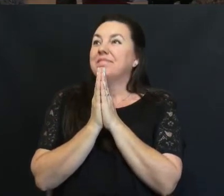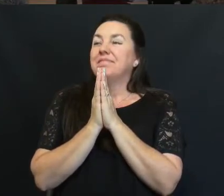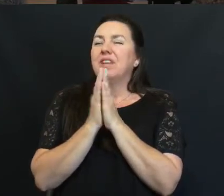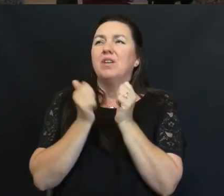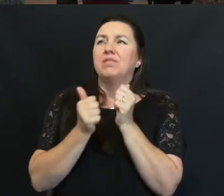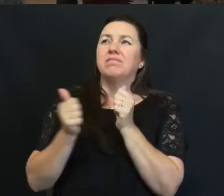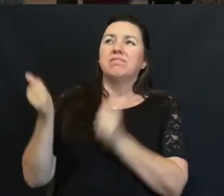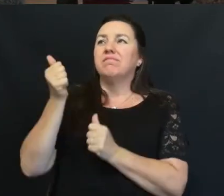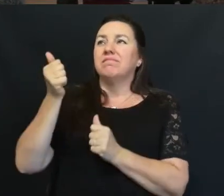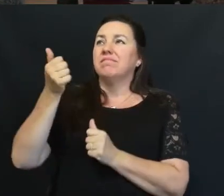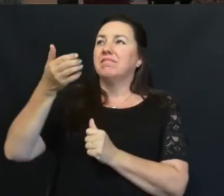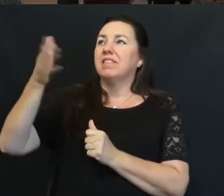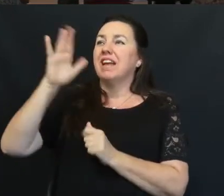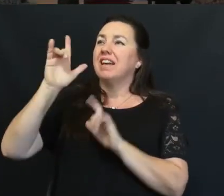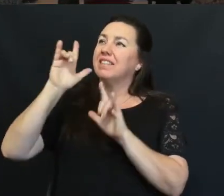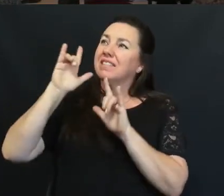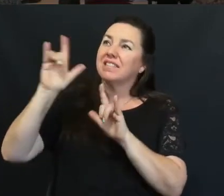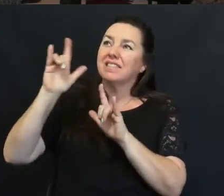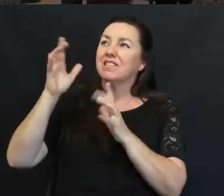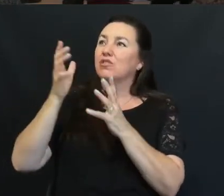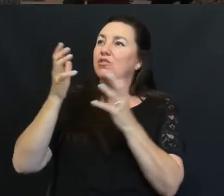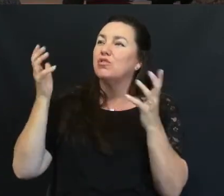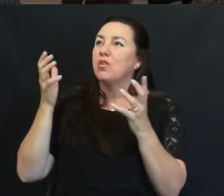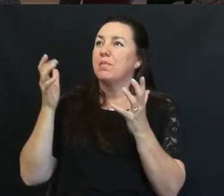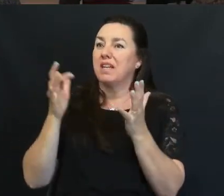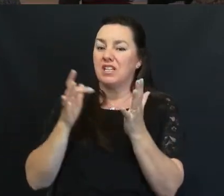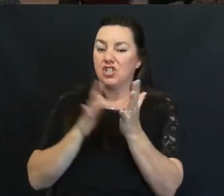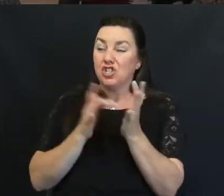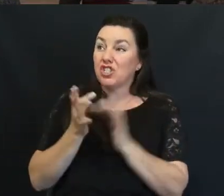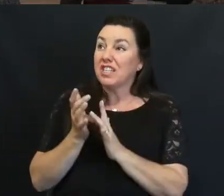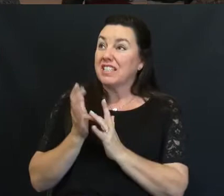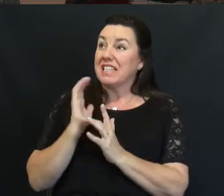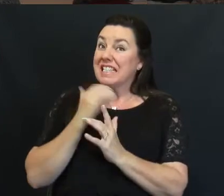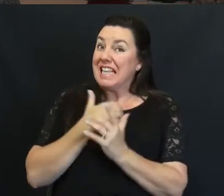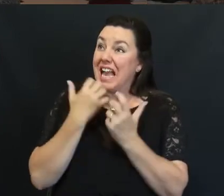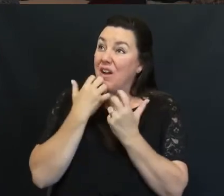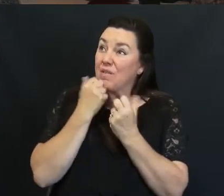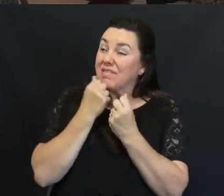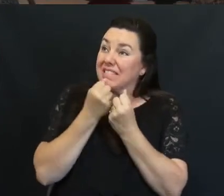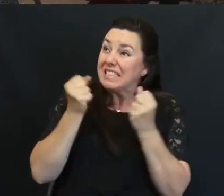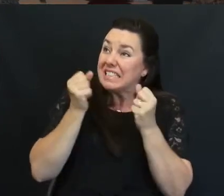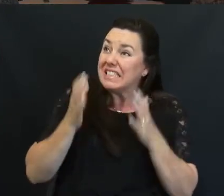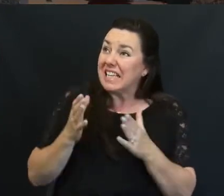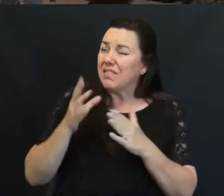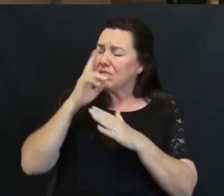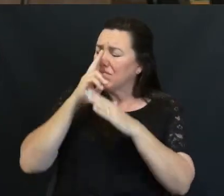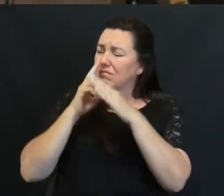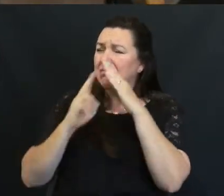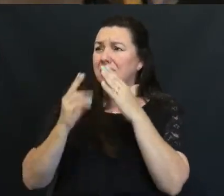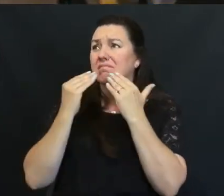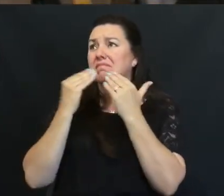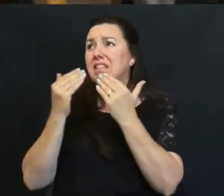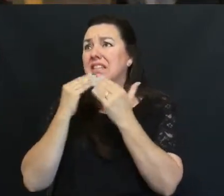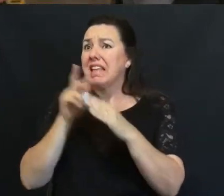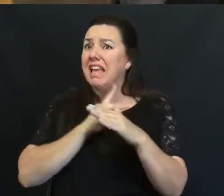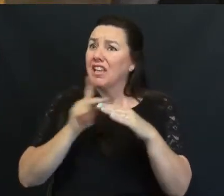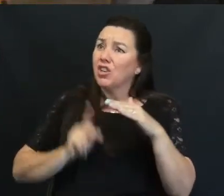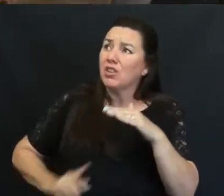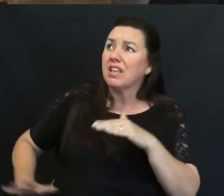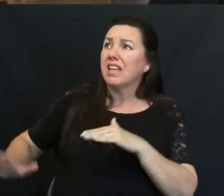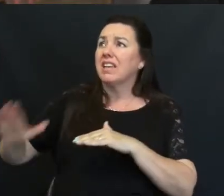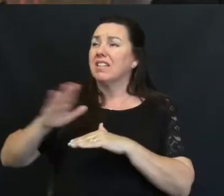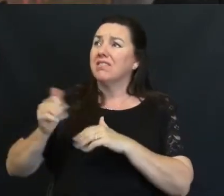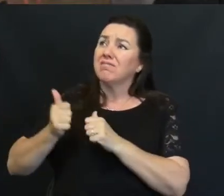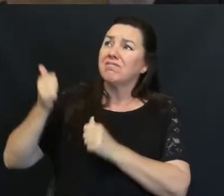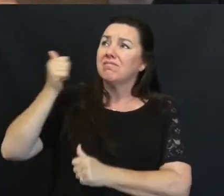Sovereign God, we just love you so much Jesus, our Savior, we are humbled and thankful and grateful for you You are King of kings and our Lord of